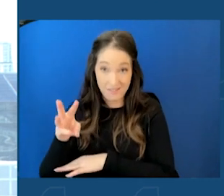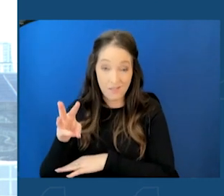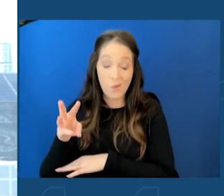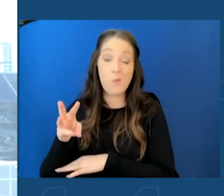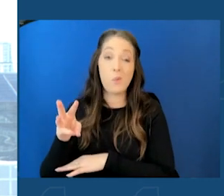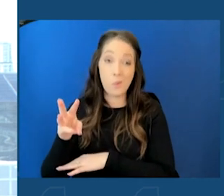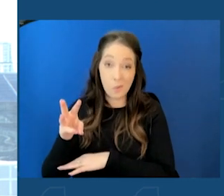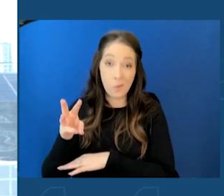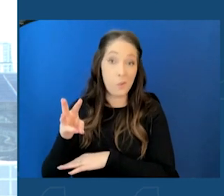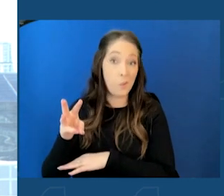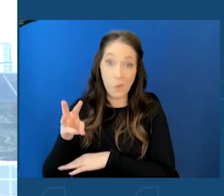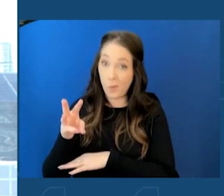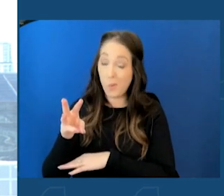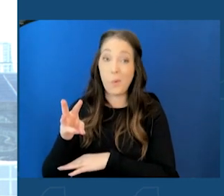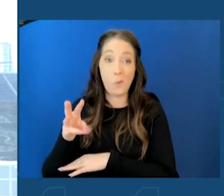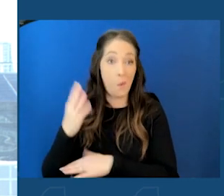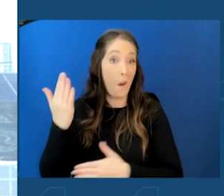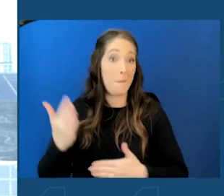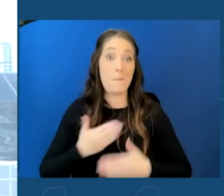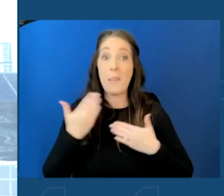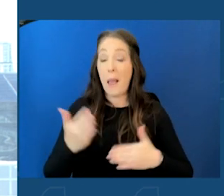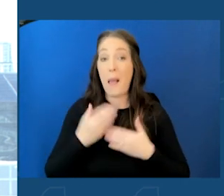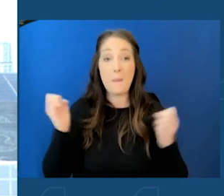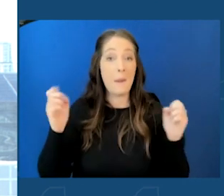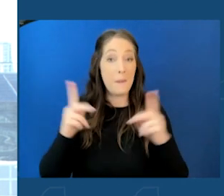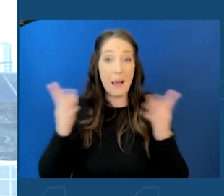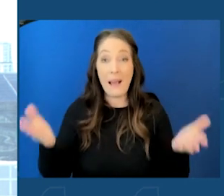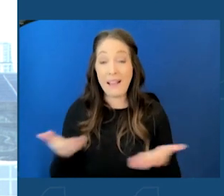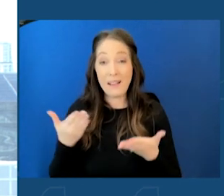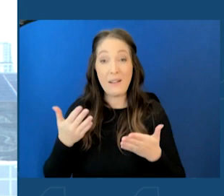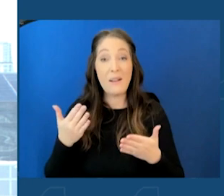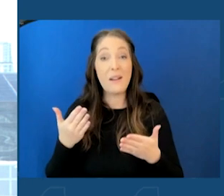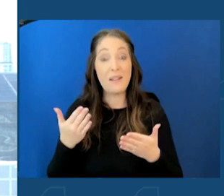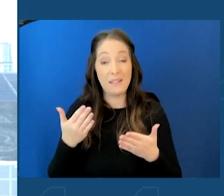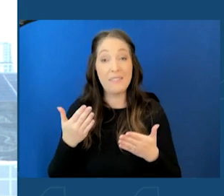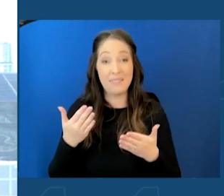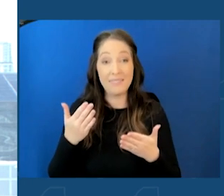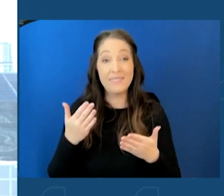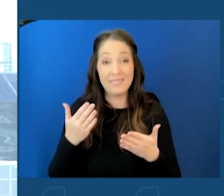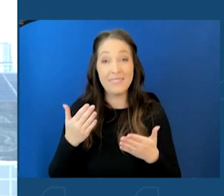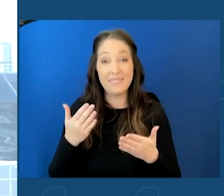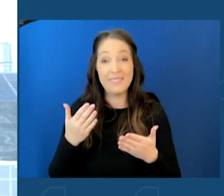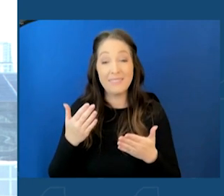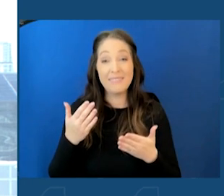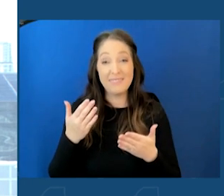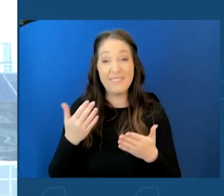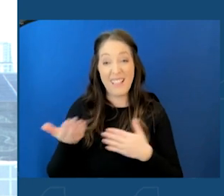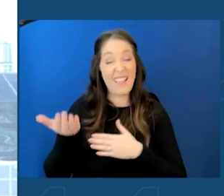And, boy, am I glad to be back on a much happier occasion than that night. So we'll leave it at that.